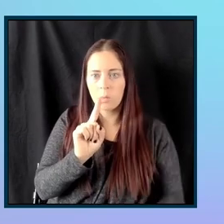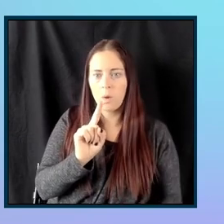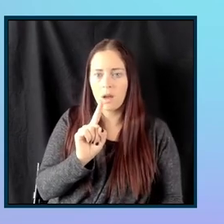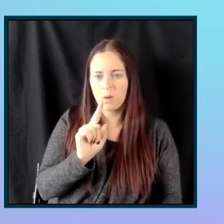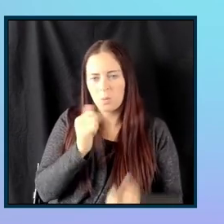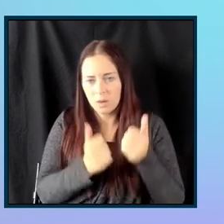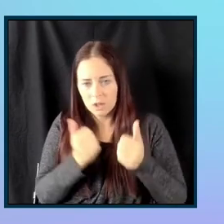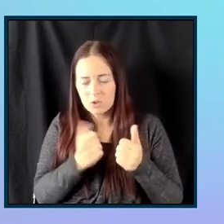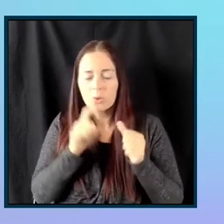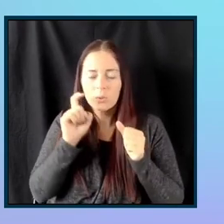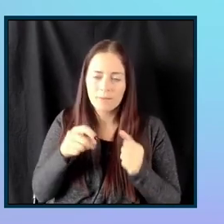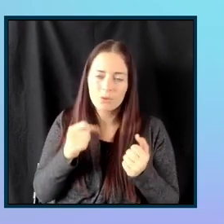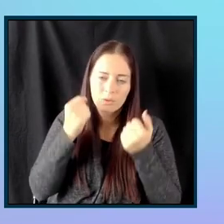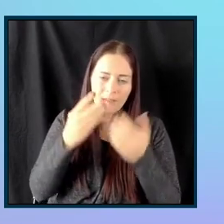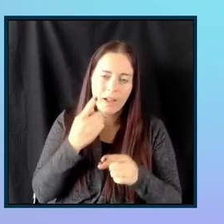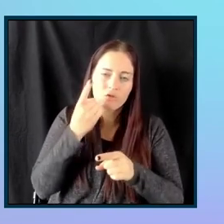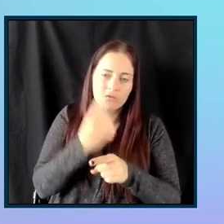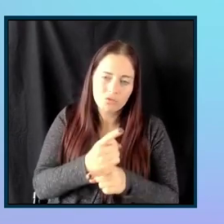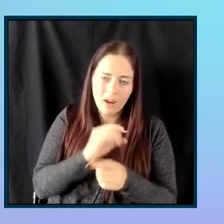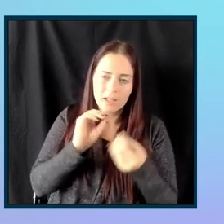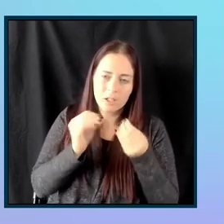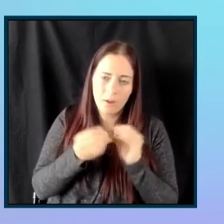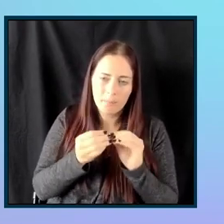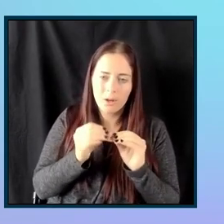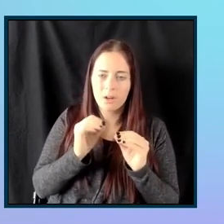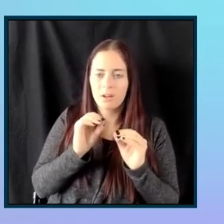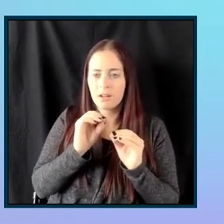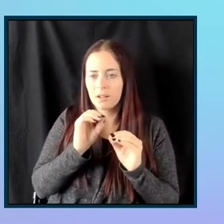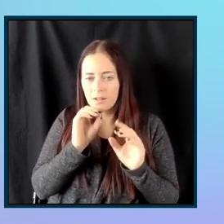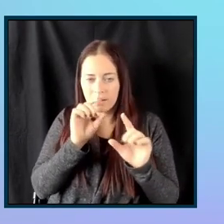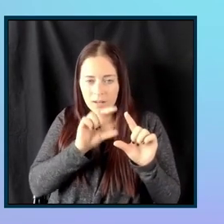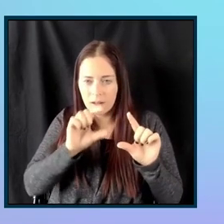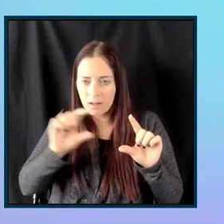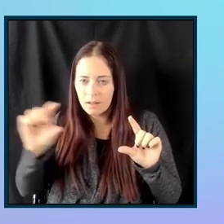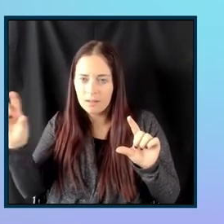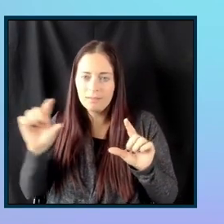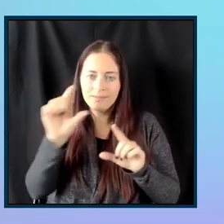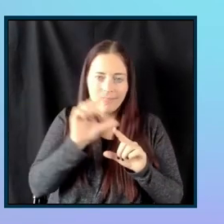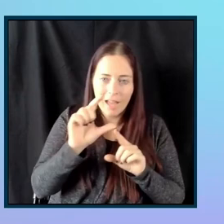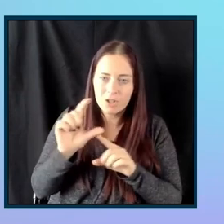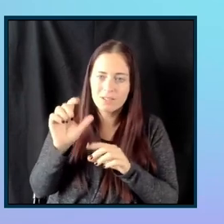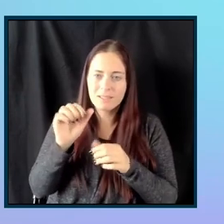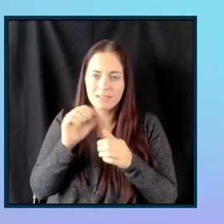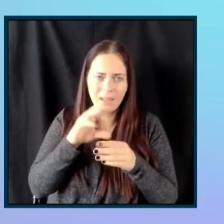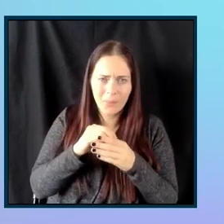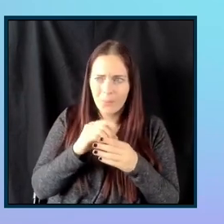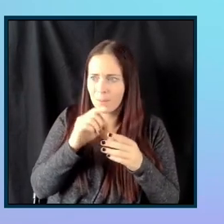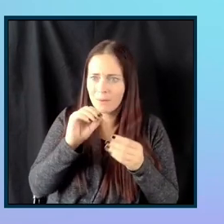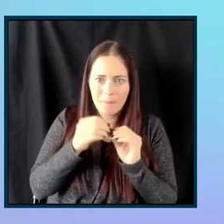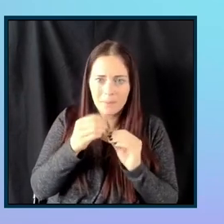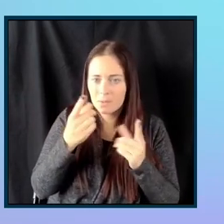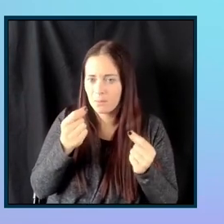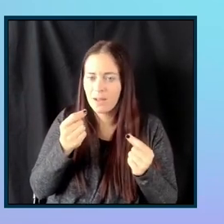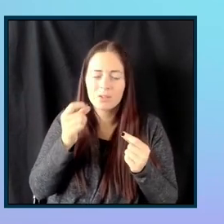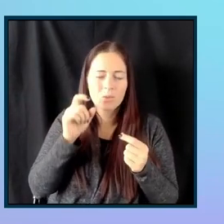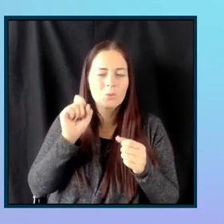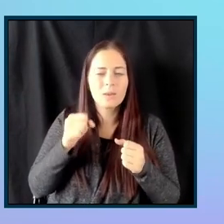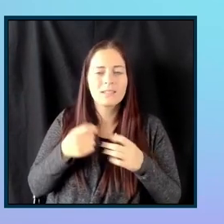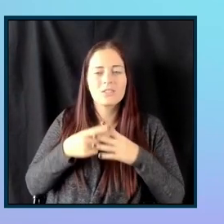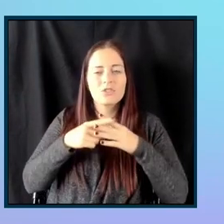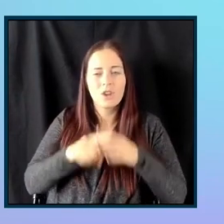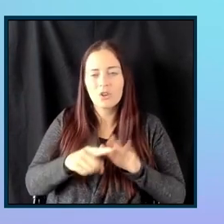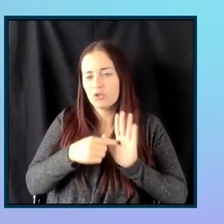providing the, the right amount of characters and the right format. That way, when we do get it on our backend, we can store it properly. Okay.